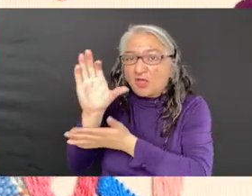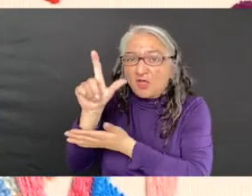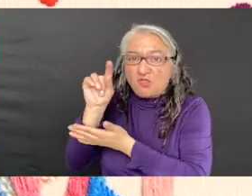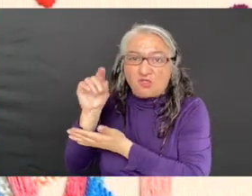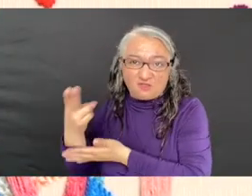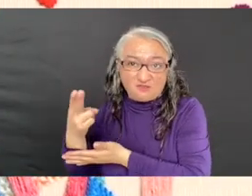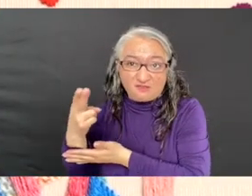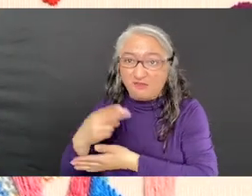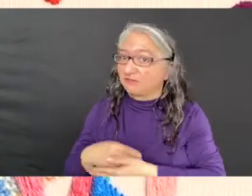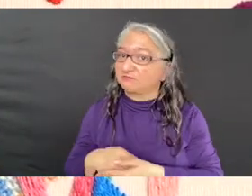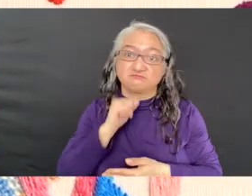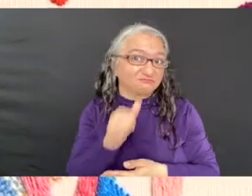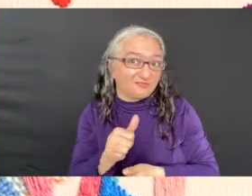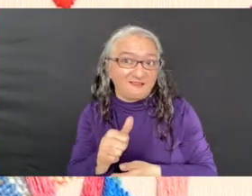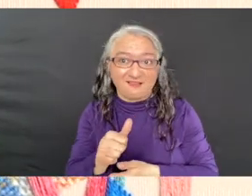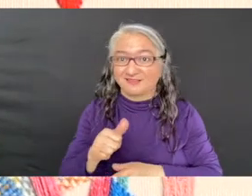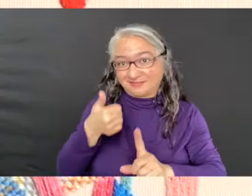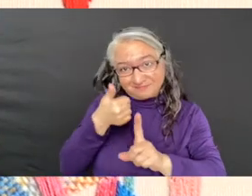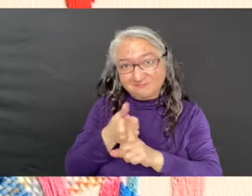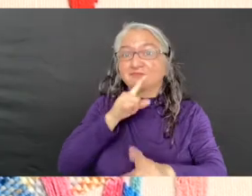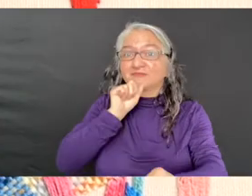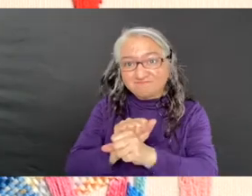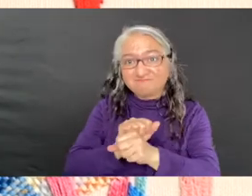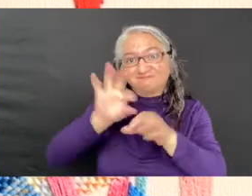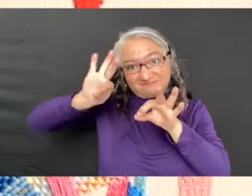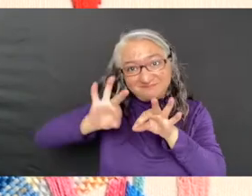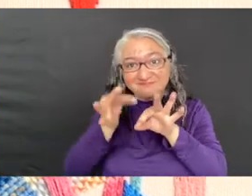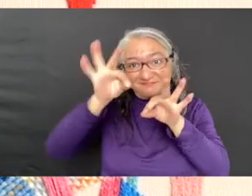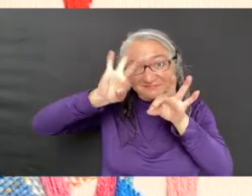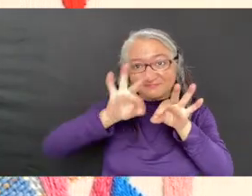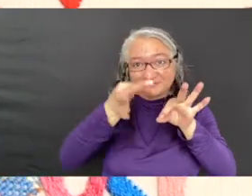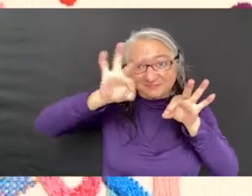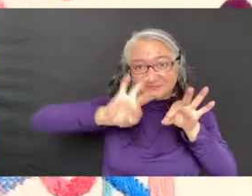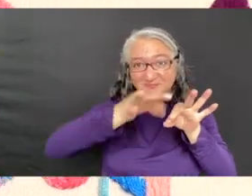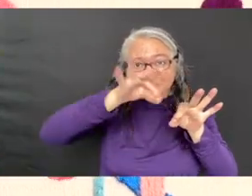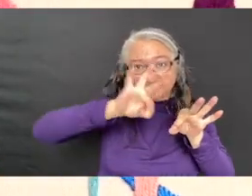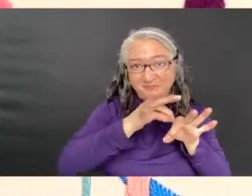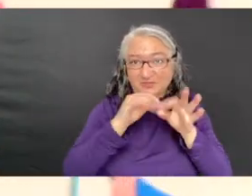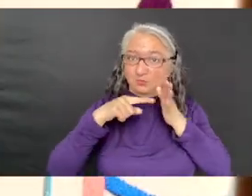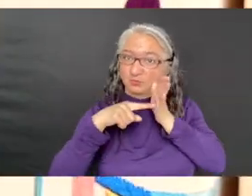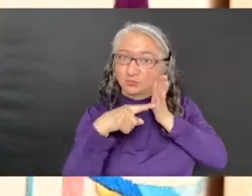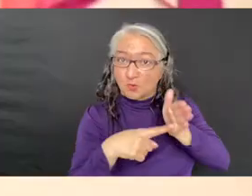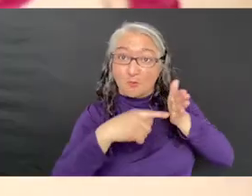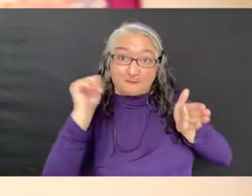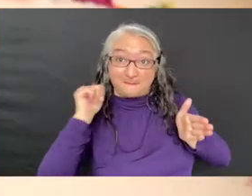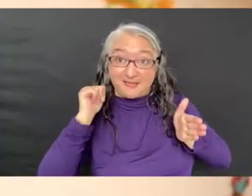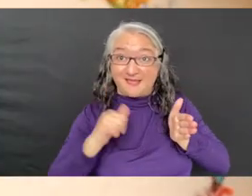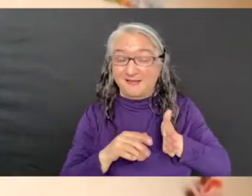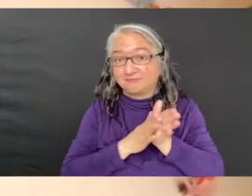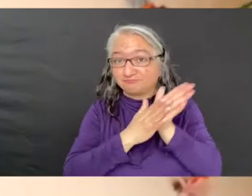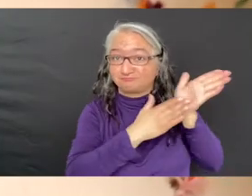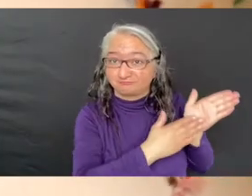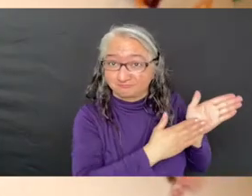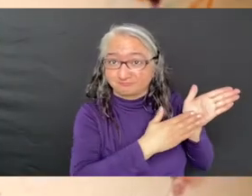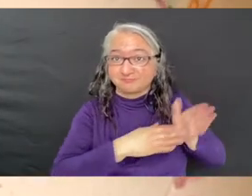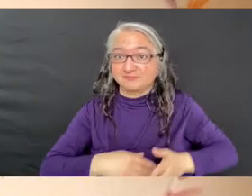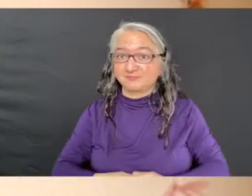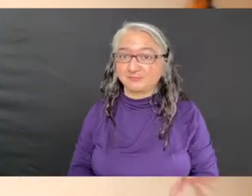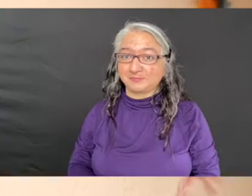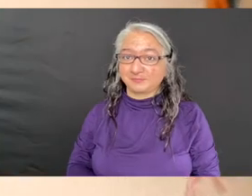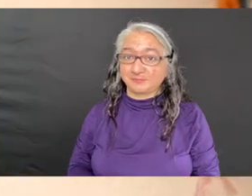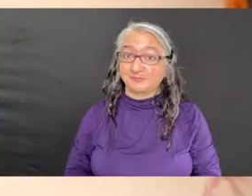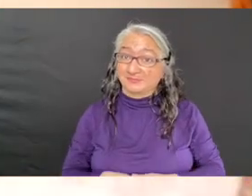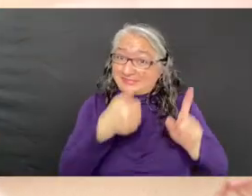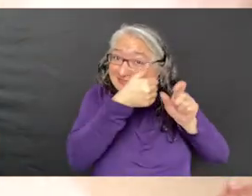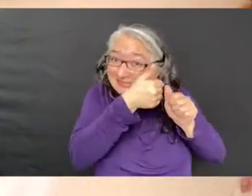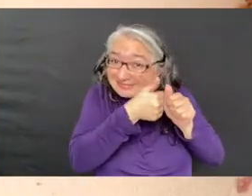thread that is woven right on the surface of the piece. I'll show you the back. You can see that each